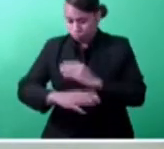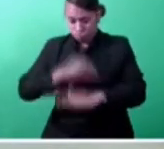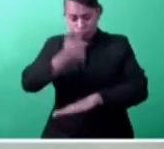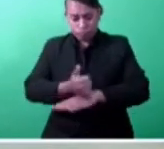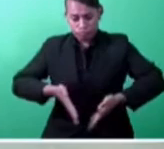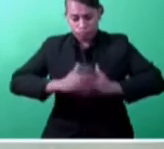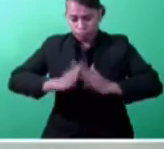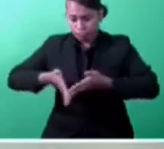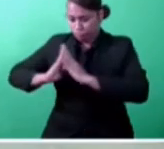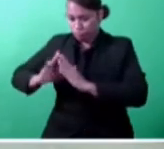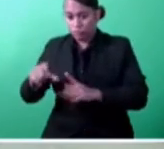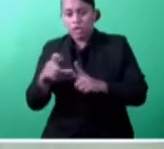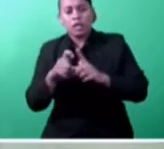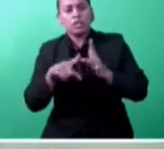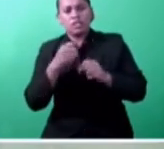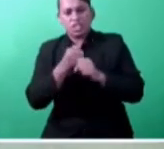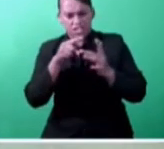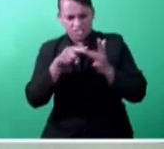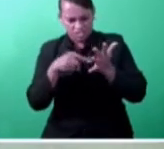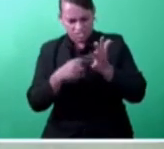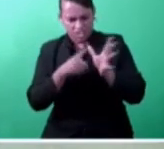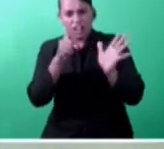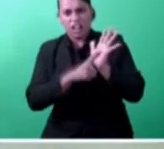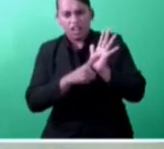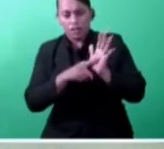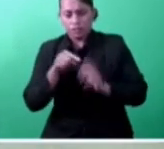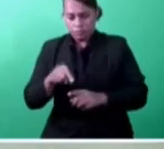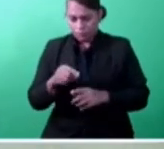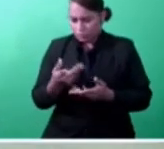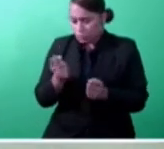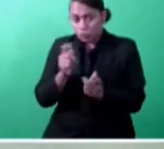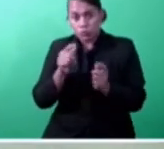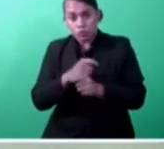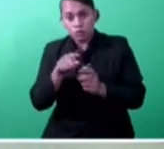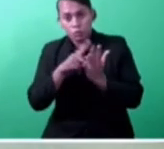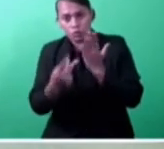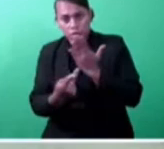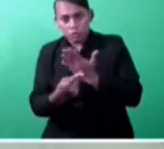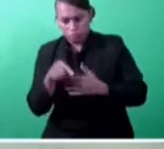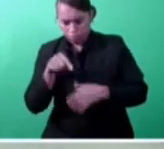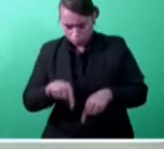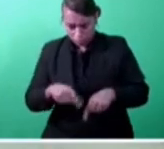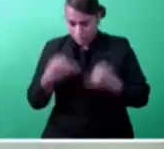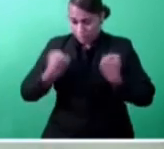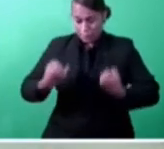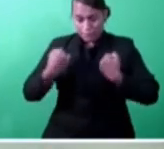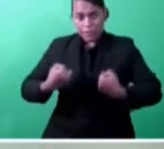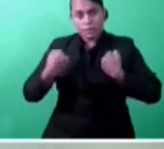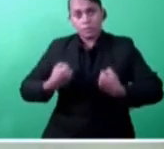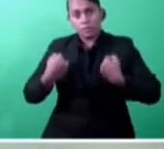Transformation Programme. This is a four-year initiative implemented to oversee Fiji realize